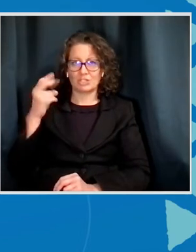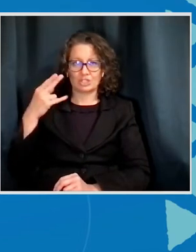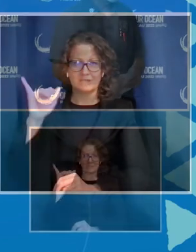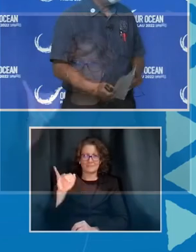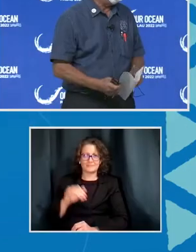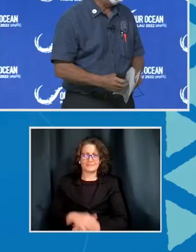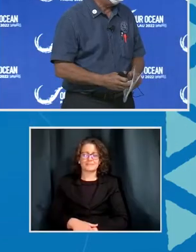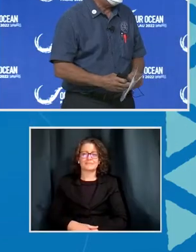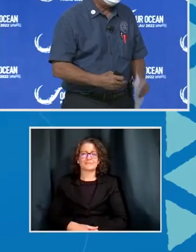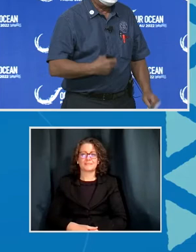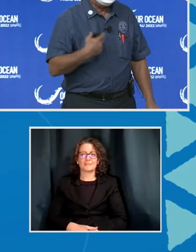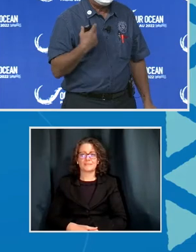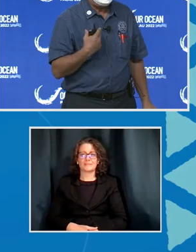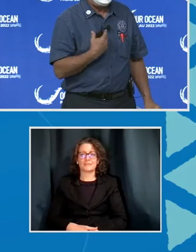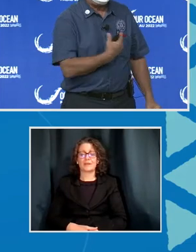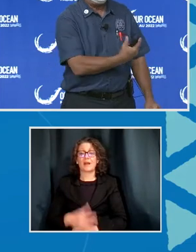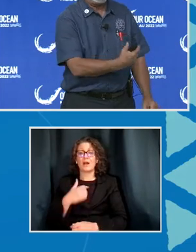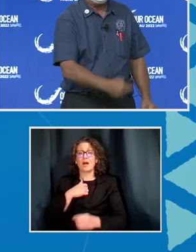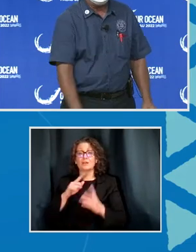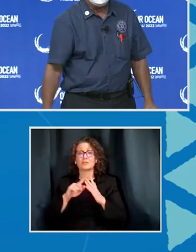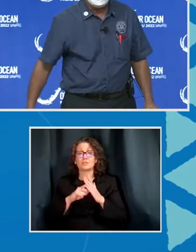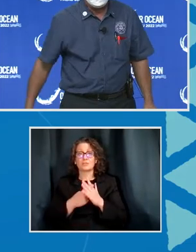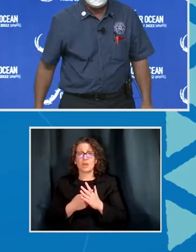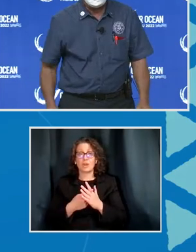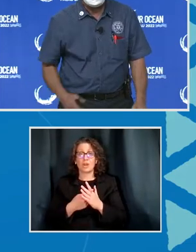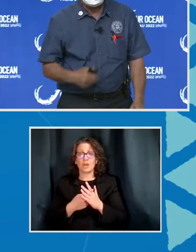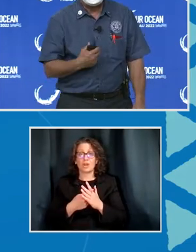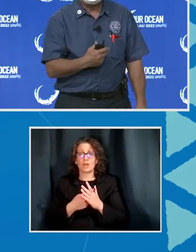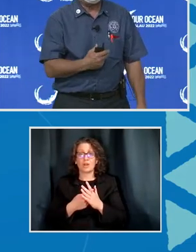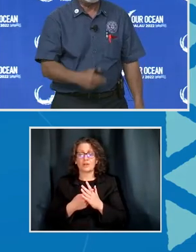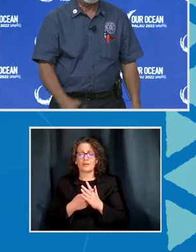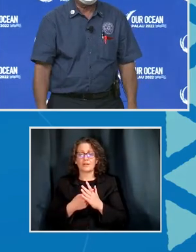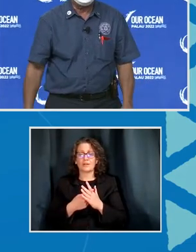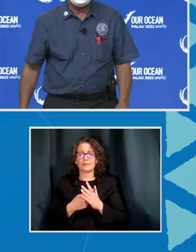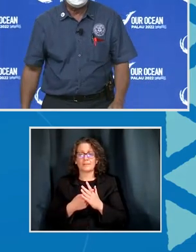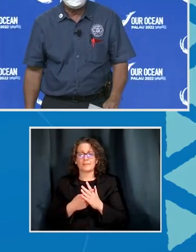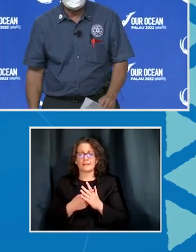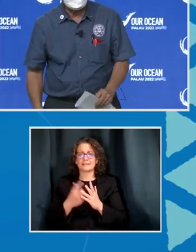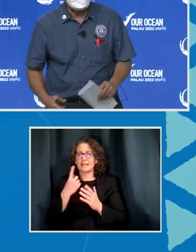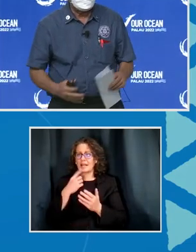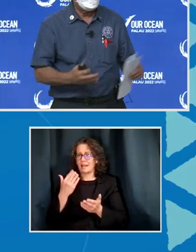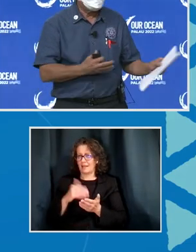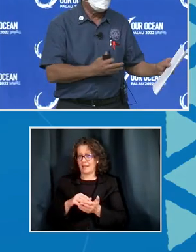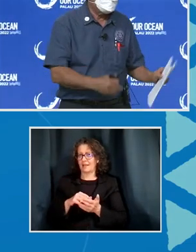Let me start off by echoing Dr. Manu's